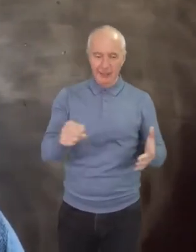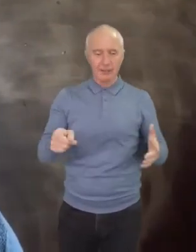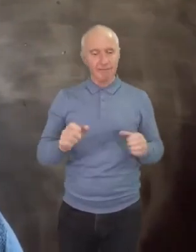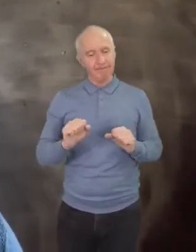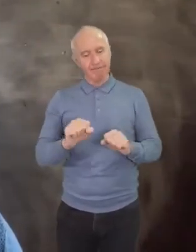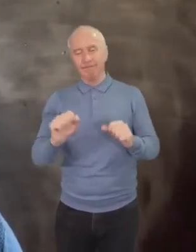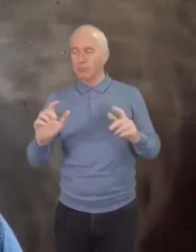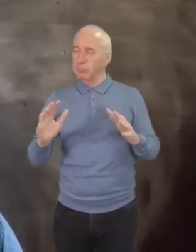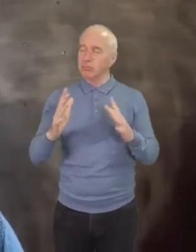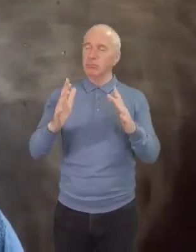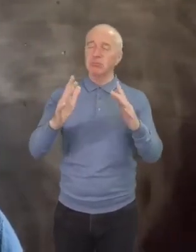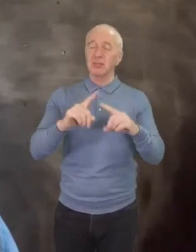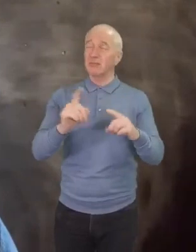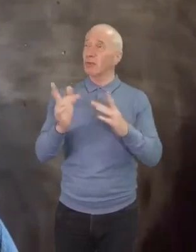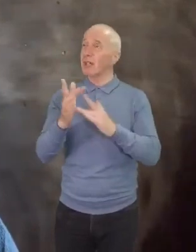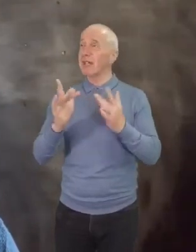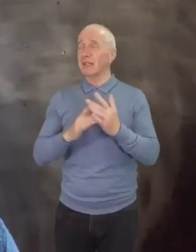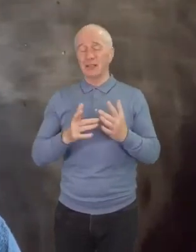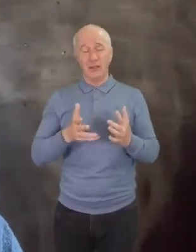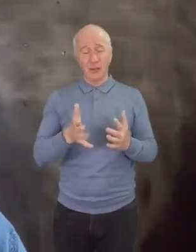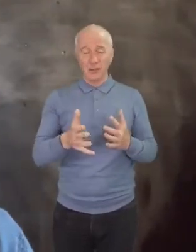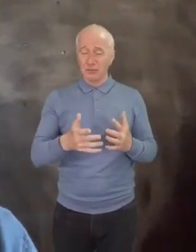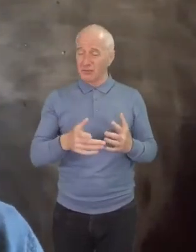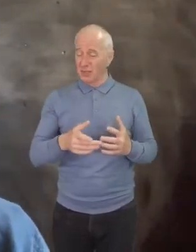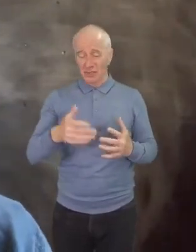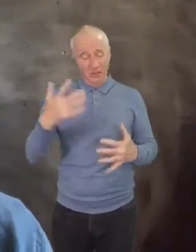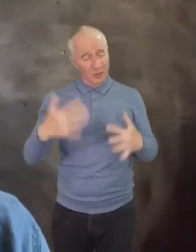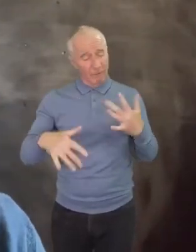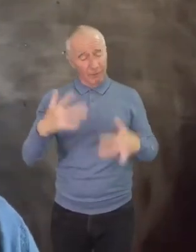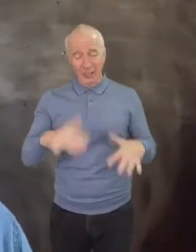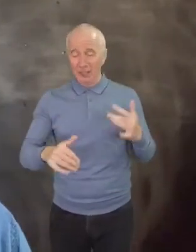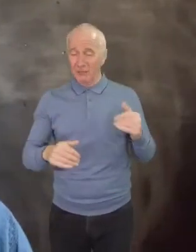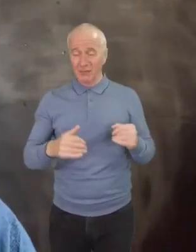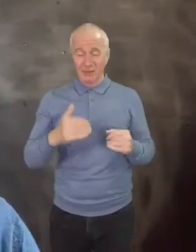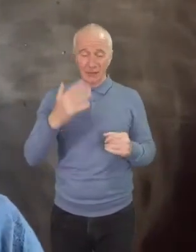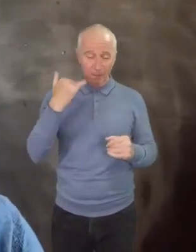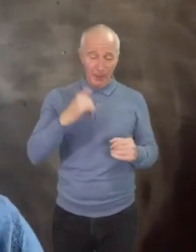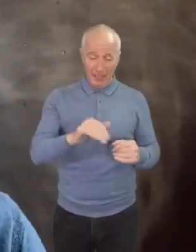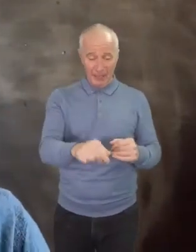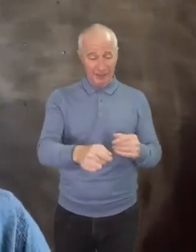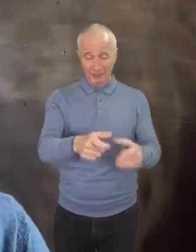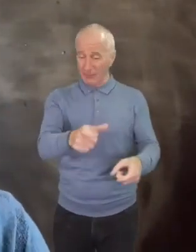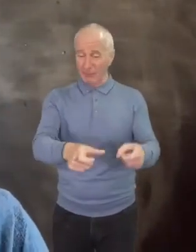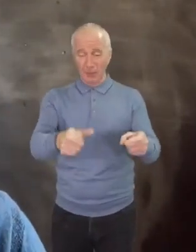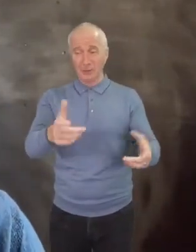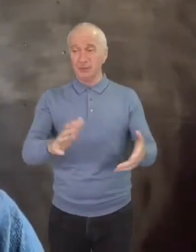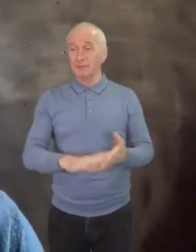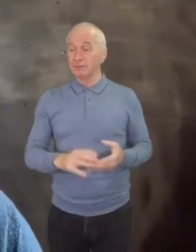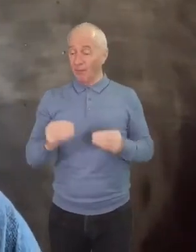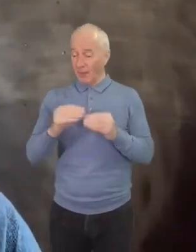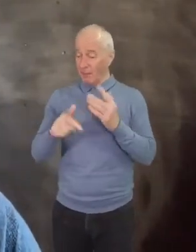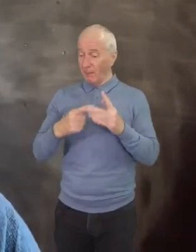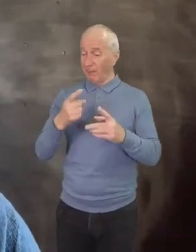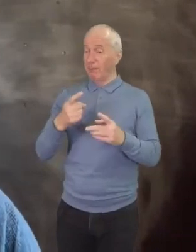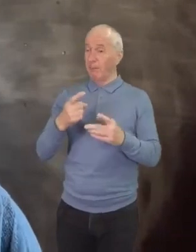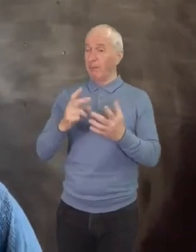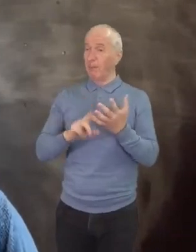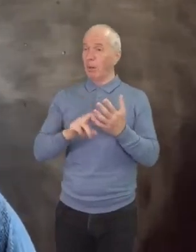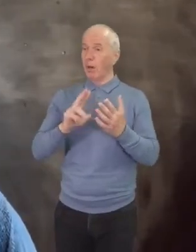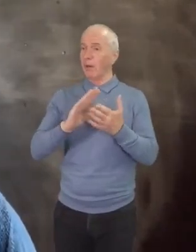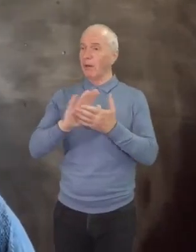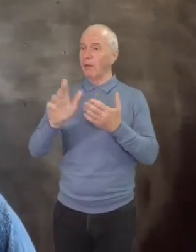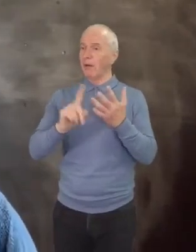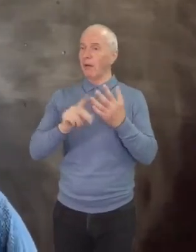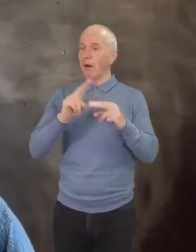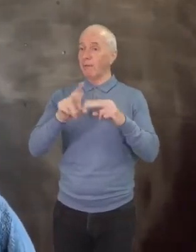black bodies. Upon returning to Germany, Bonhoeffer reported, this personal acquaintance with